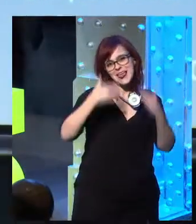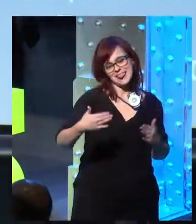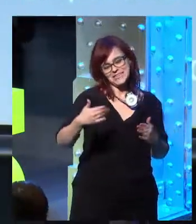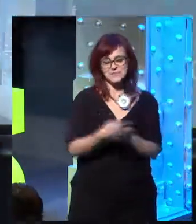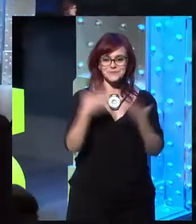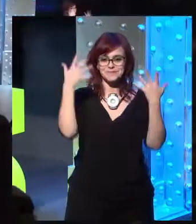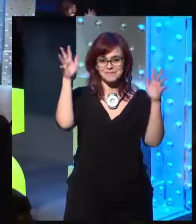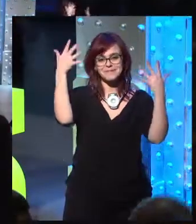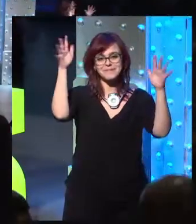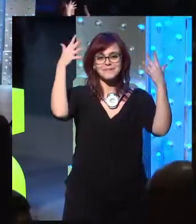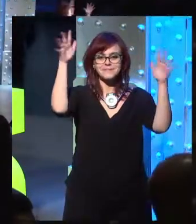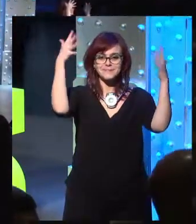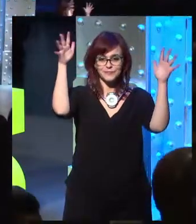for free. Okay? Thank you very much.